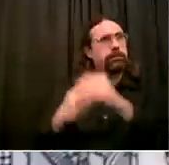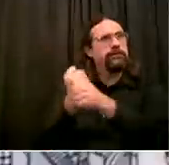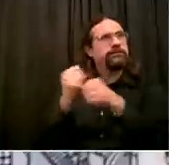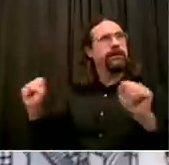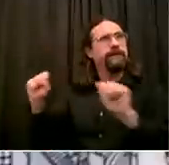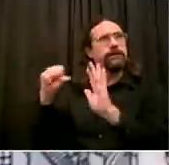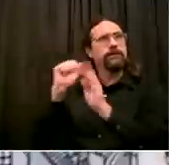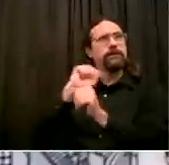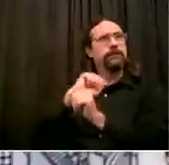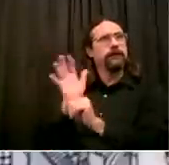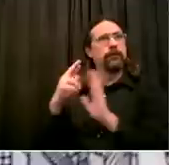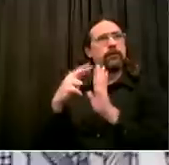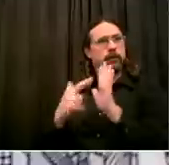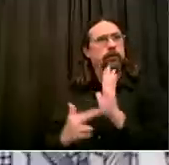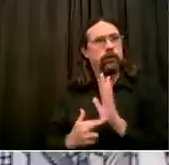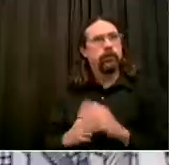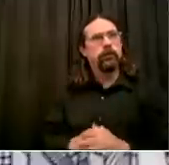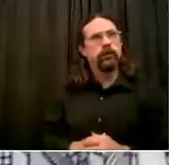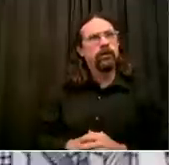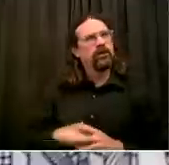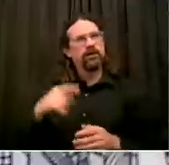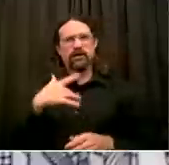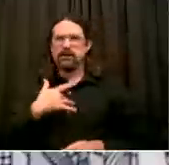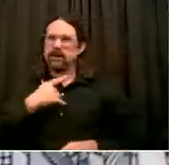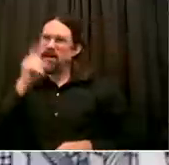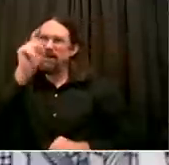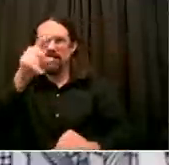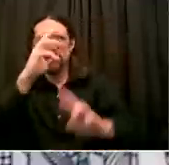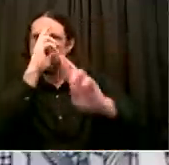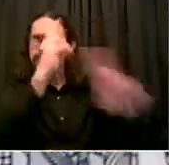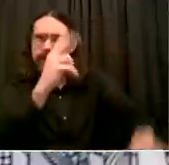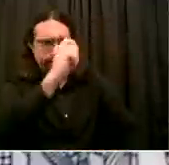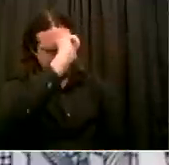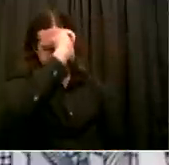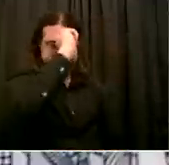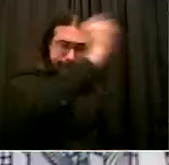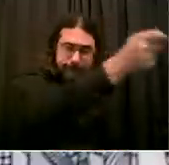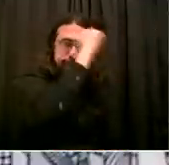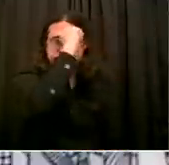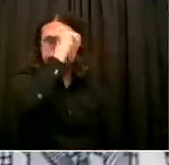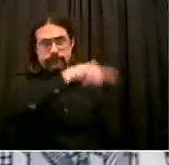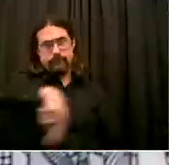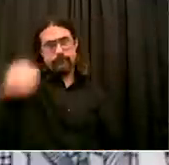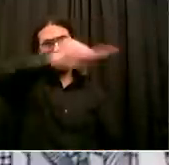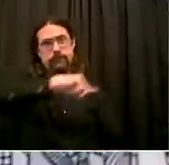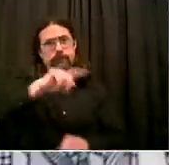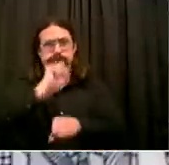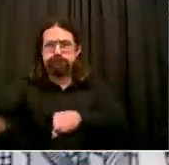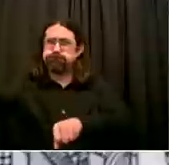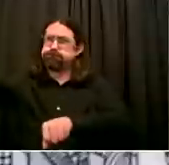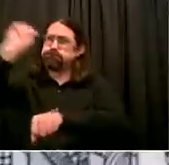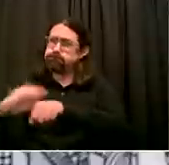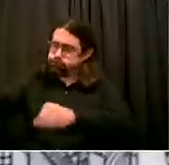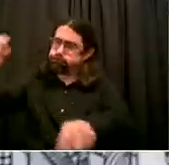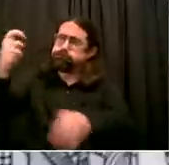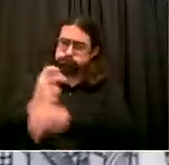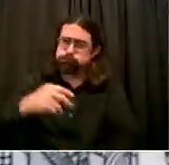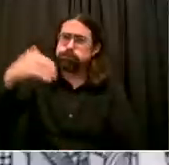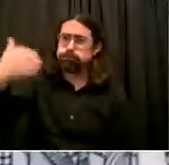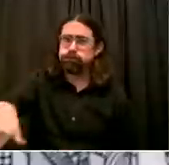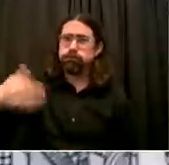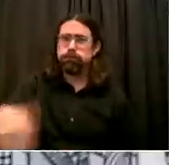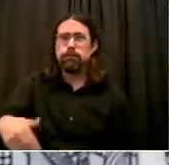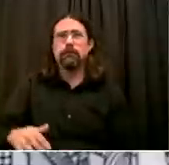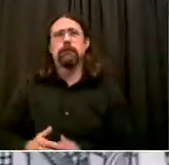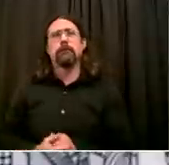big impact. I honestly, Gloria, I'm very used to bluster from Washington and from Albany. I've